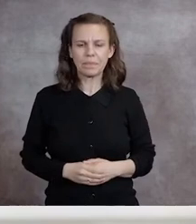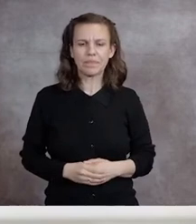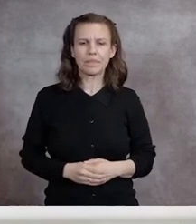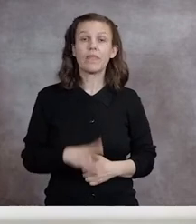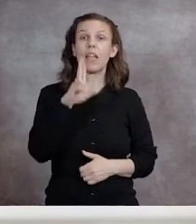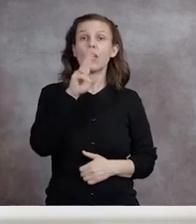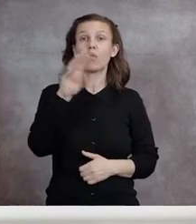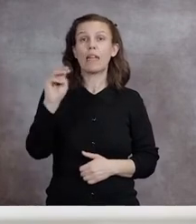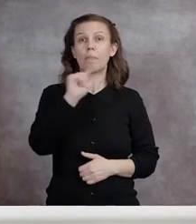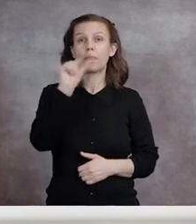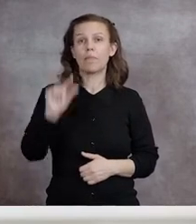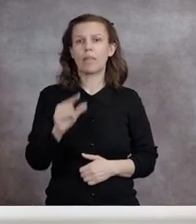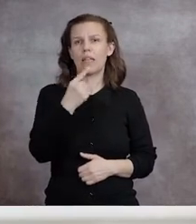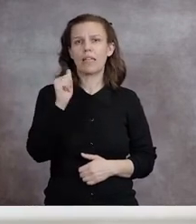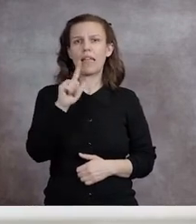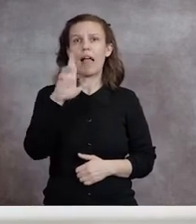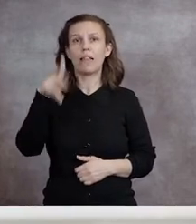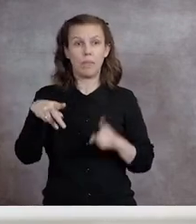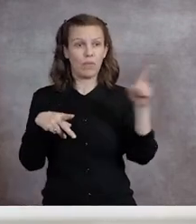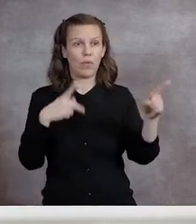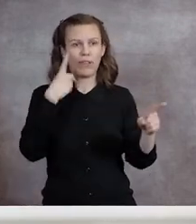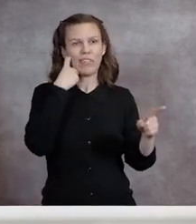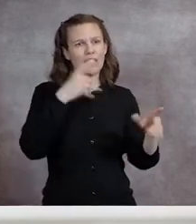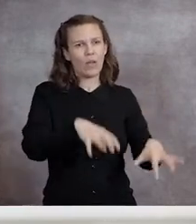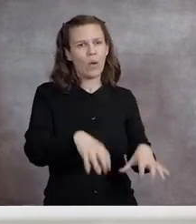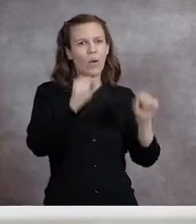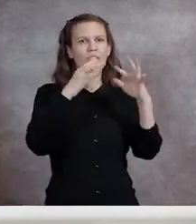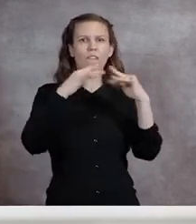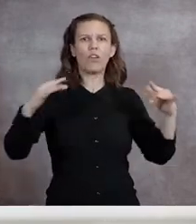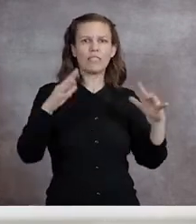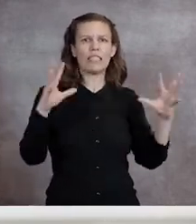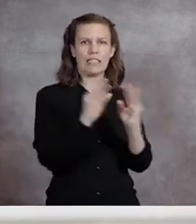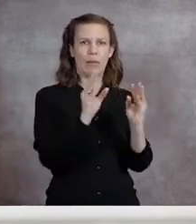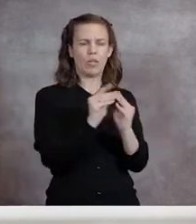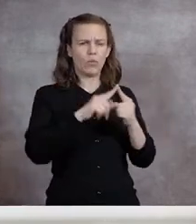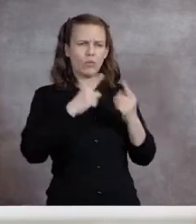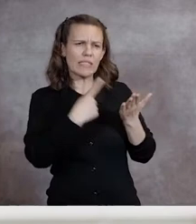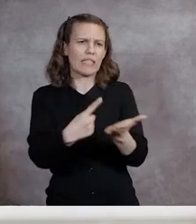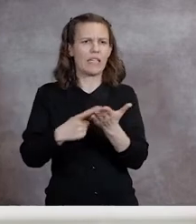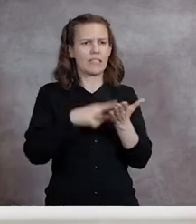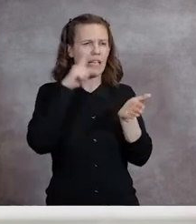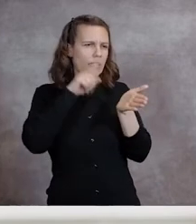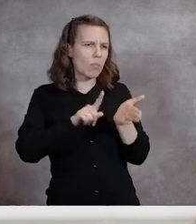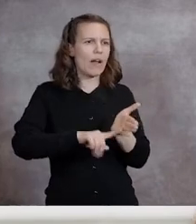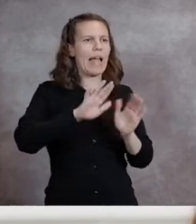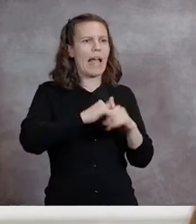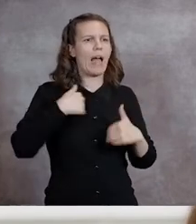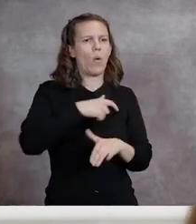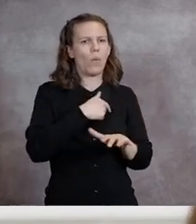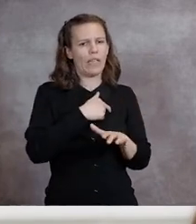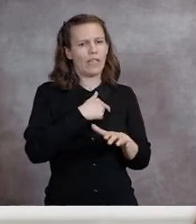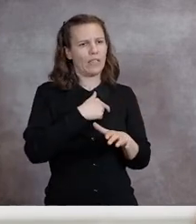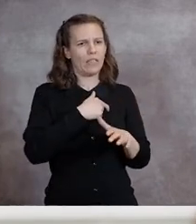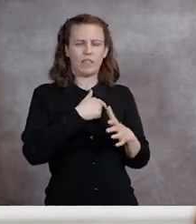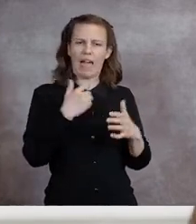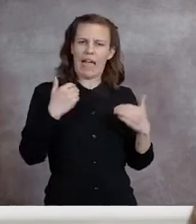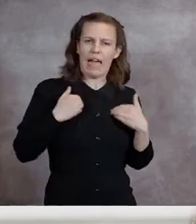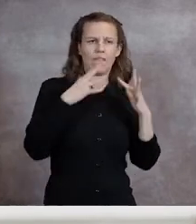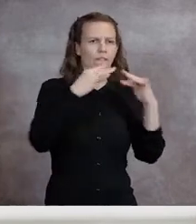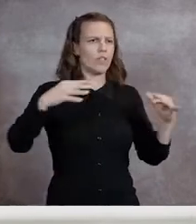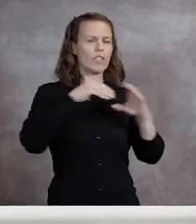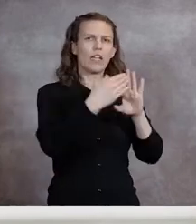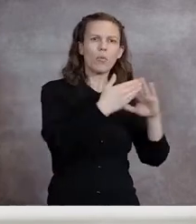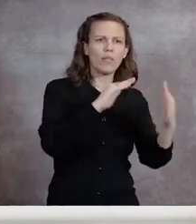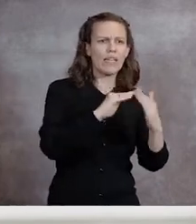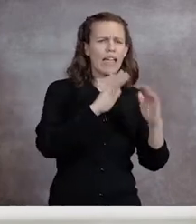Gallup, we recently hosted a diversity summit to discuss and explore how we practice diversity in our community, how it connects with